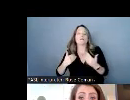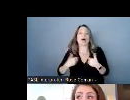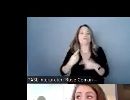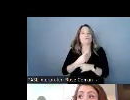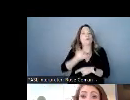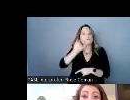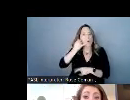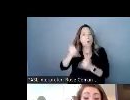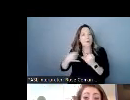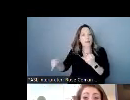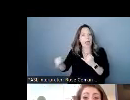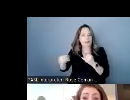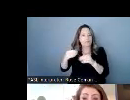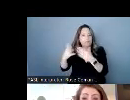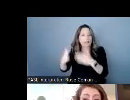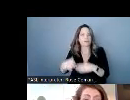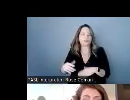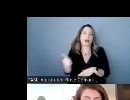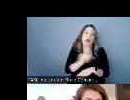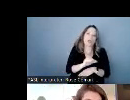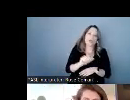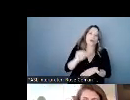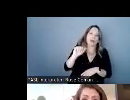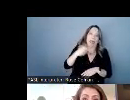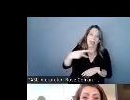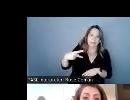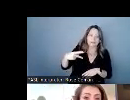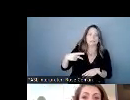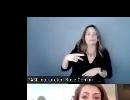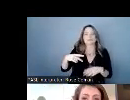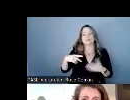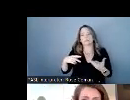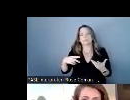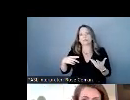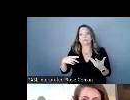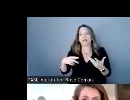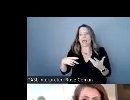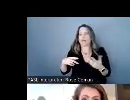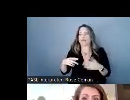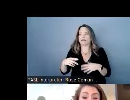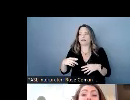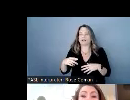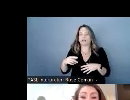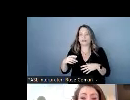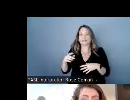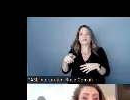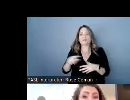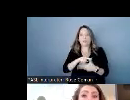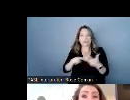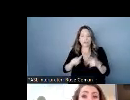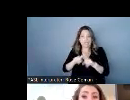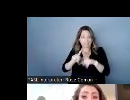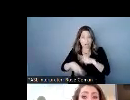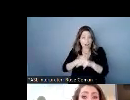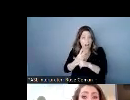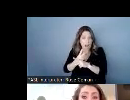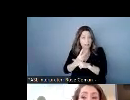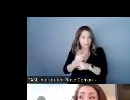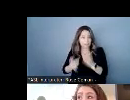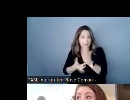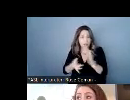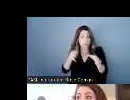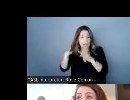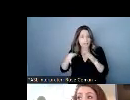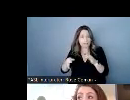applications and and people who provide the three different kinds of technology i told you there are providers that